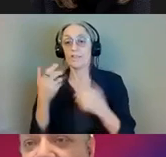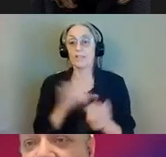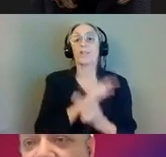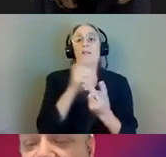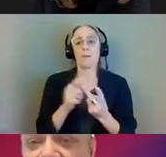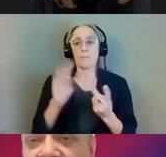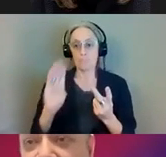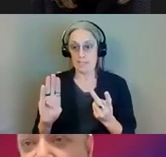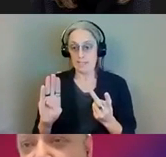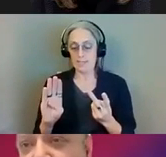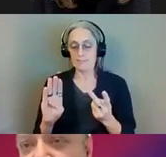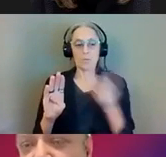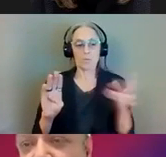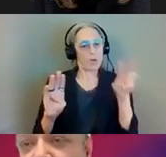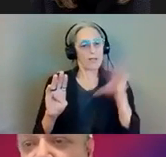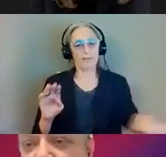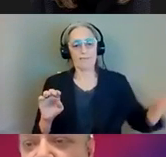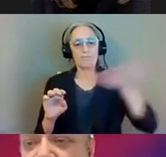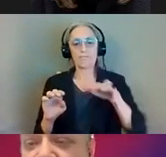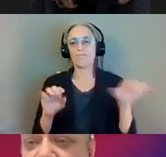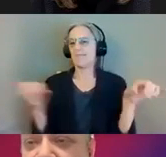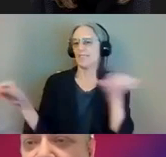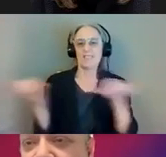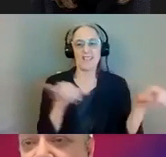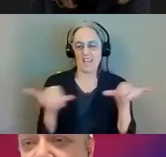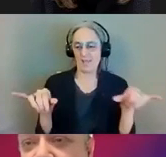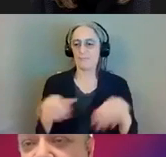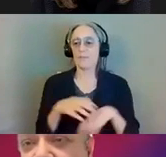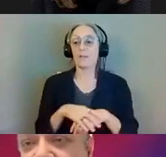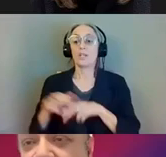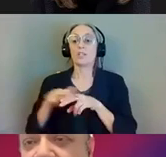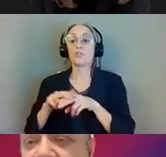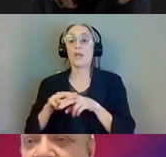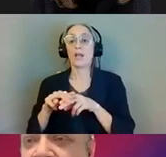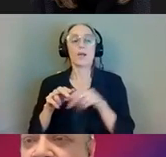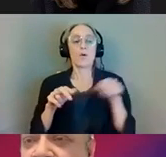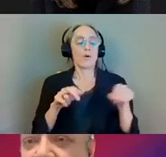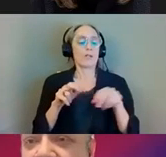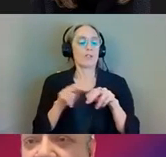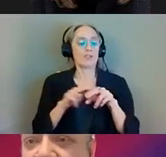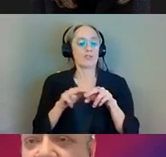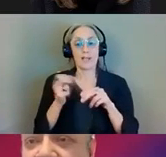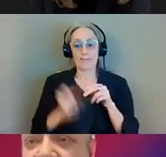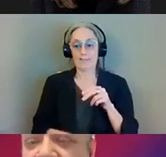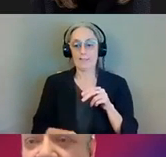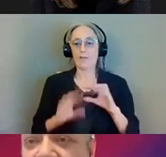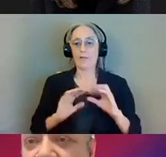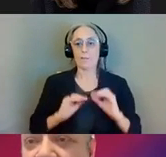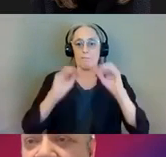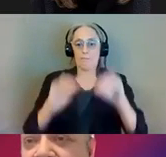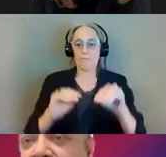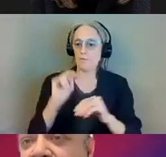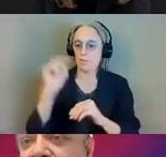is essentially mirror. We move the trains over to the northbound side and then reconstruct the